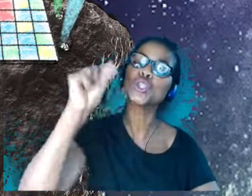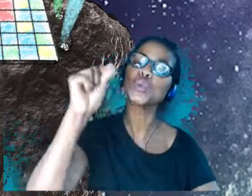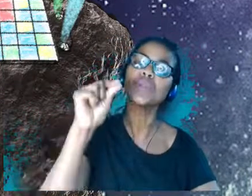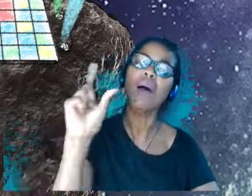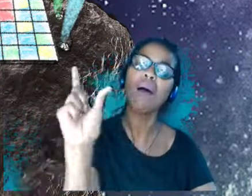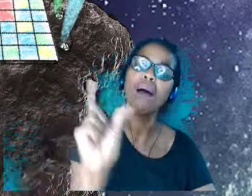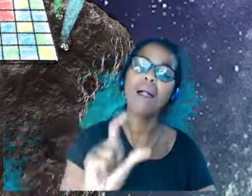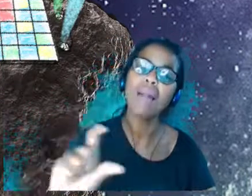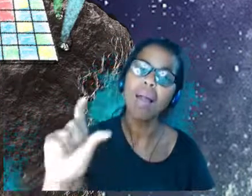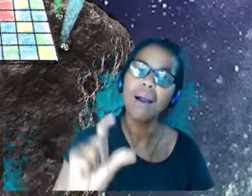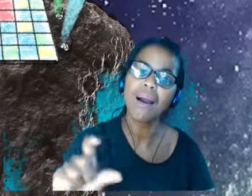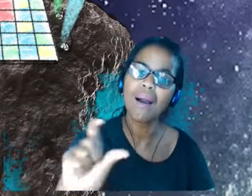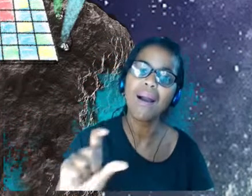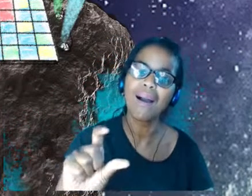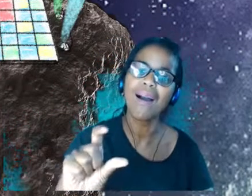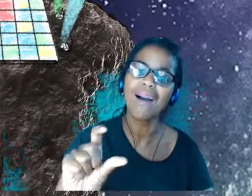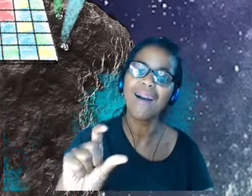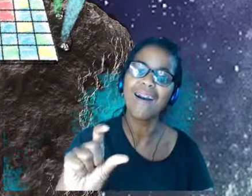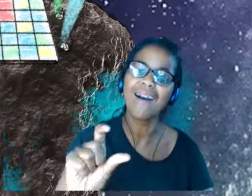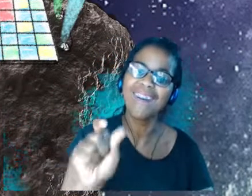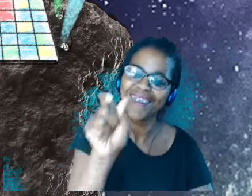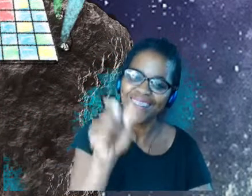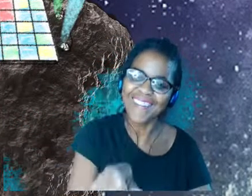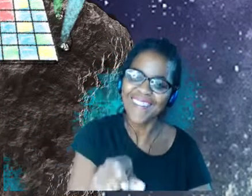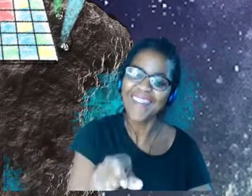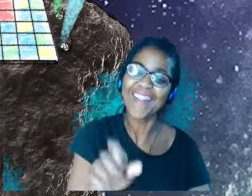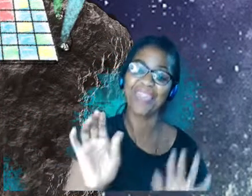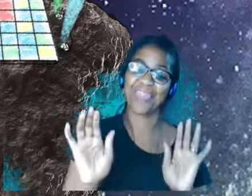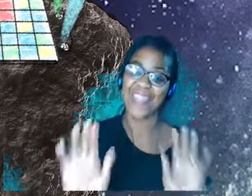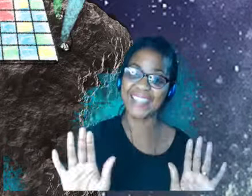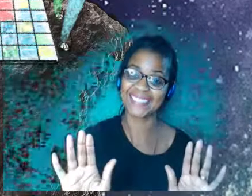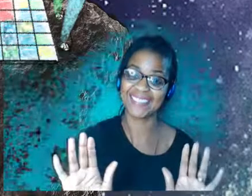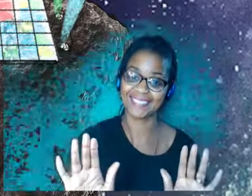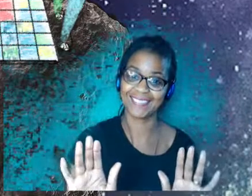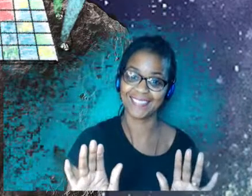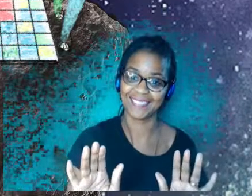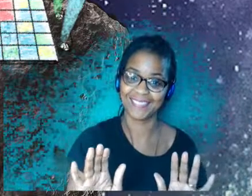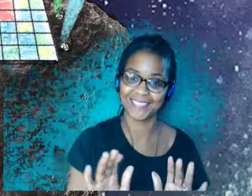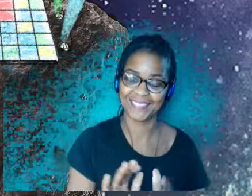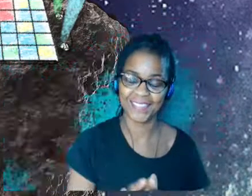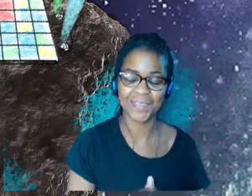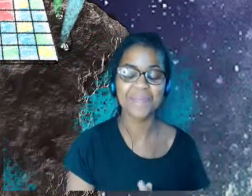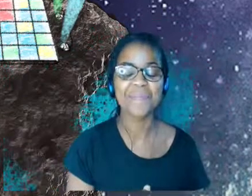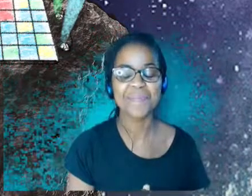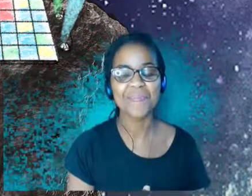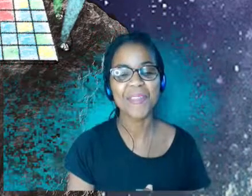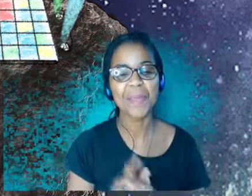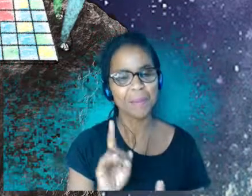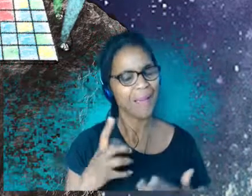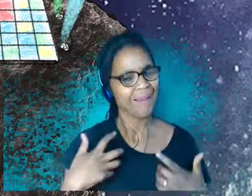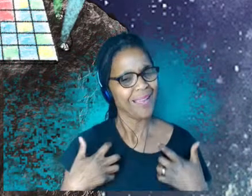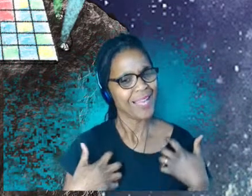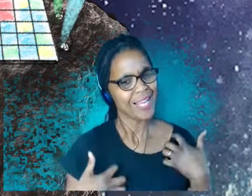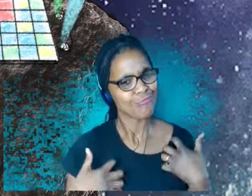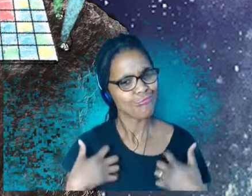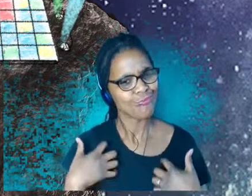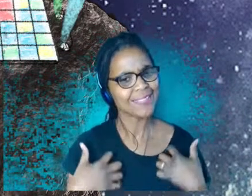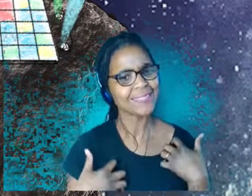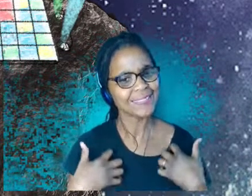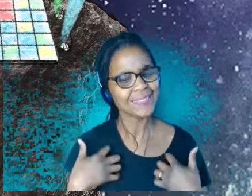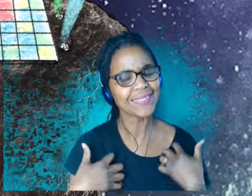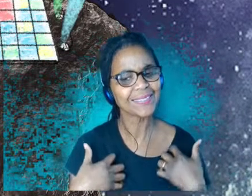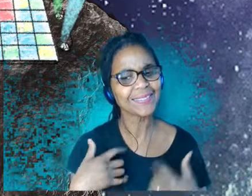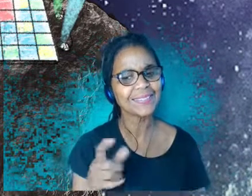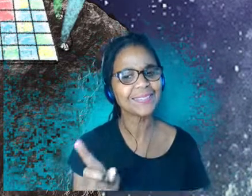amount of personalization. And in an interesting sense, it kind of brings a sense